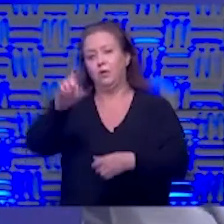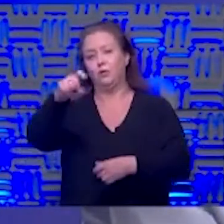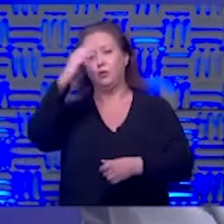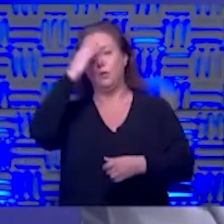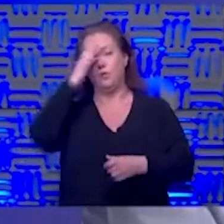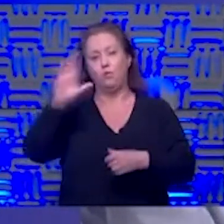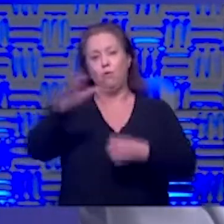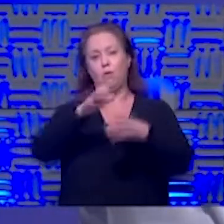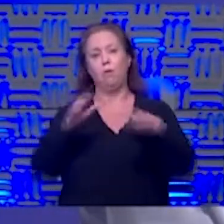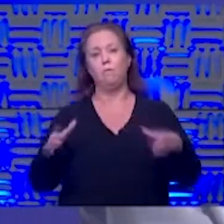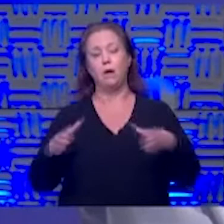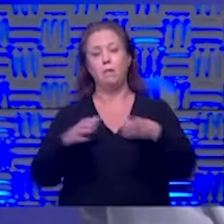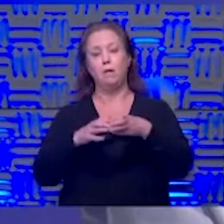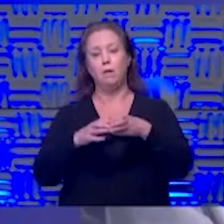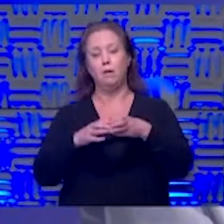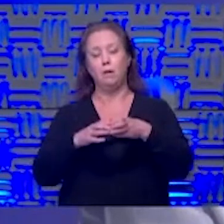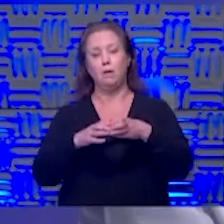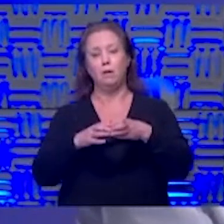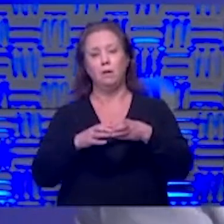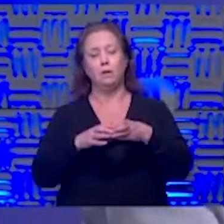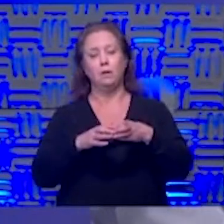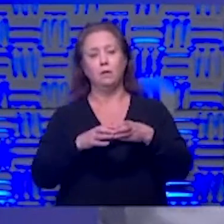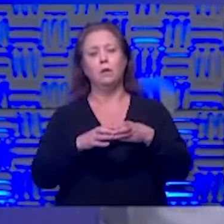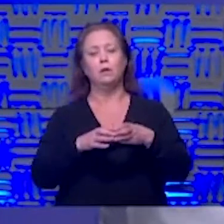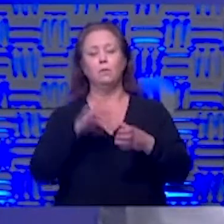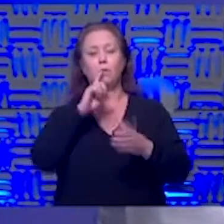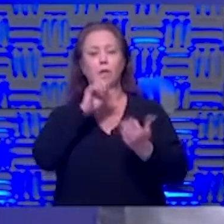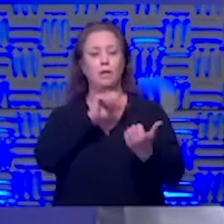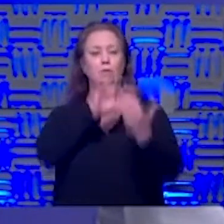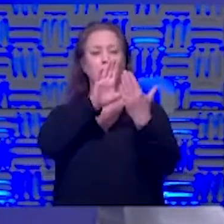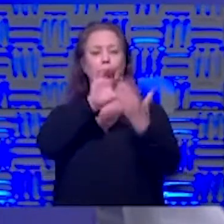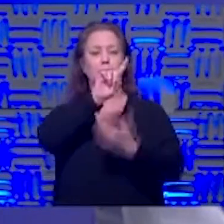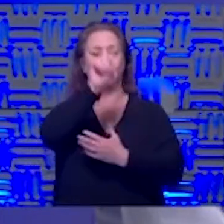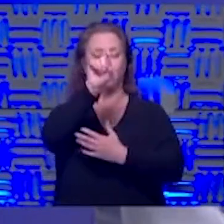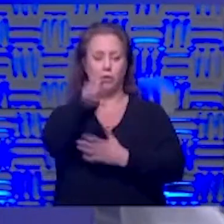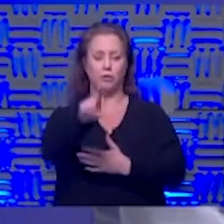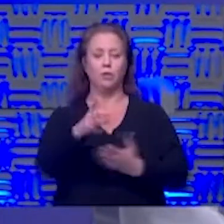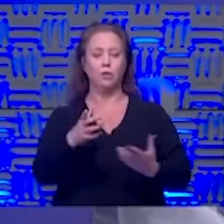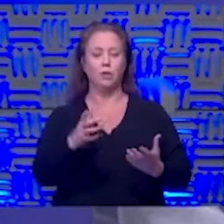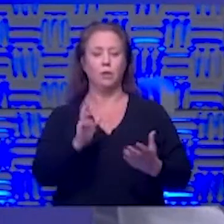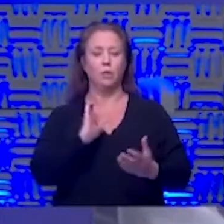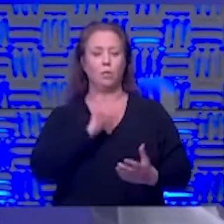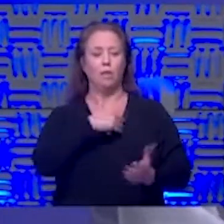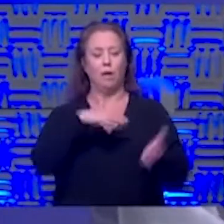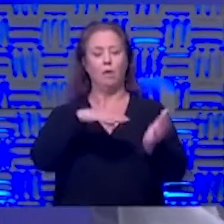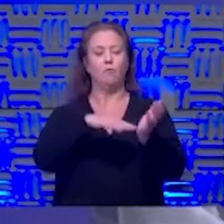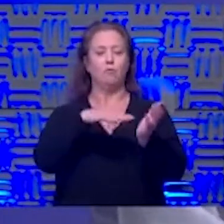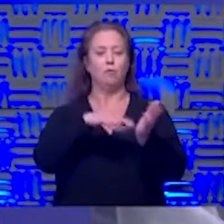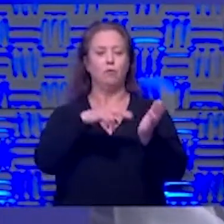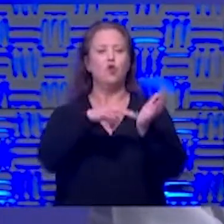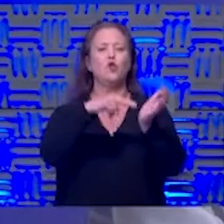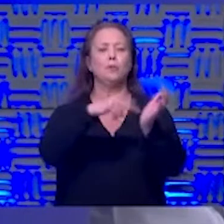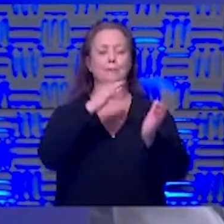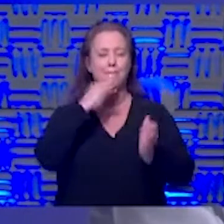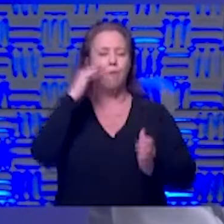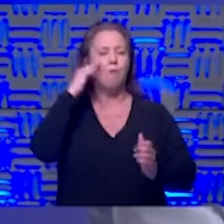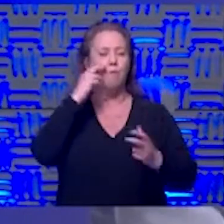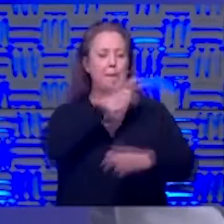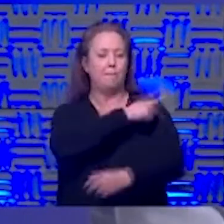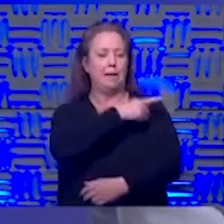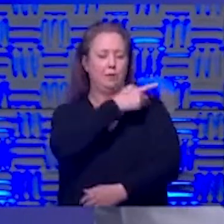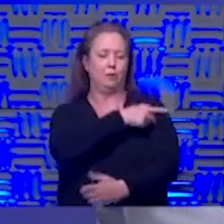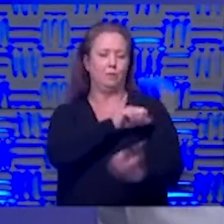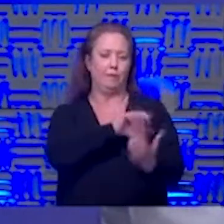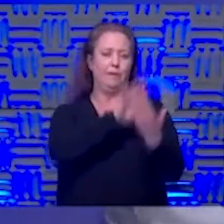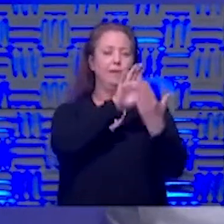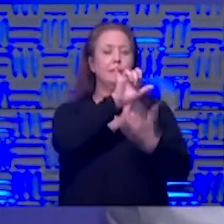know what your bubble is and things of that nature we we really address this question a lot with our nursing home patients and so that's important because